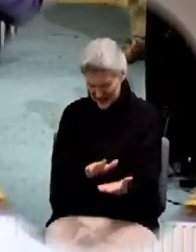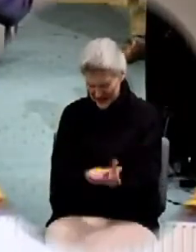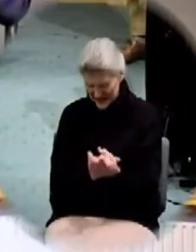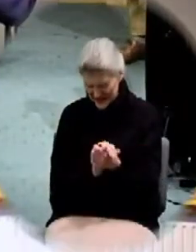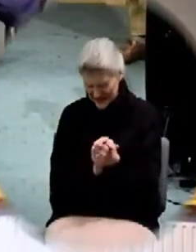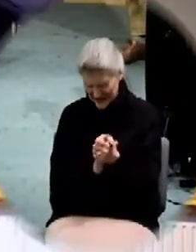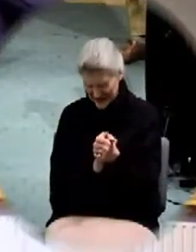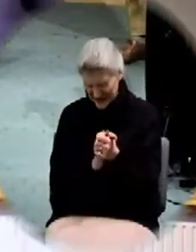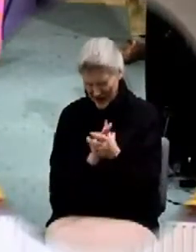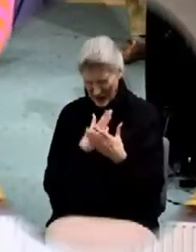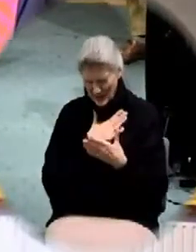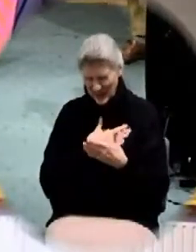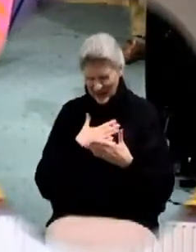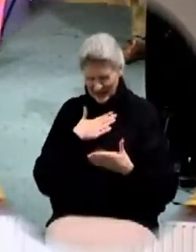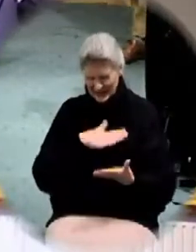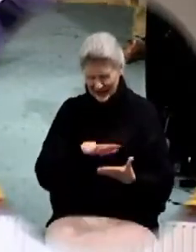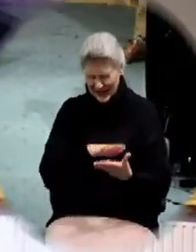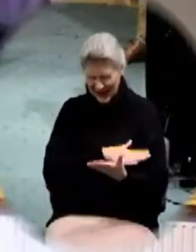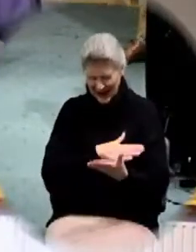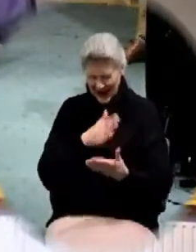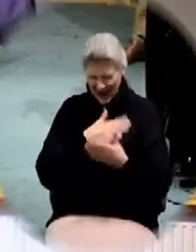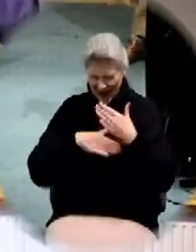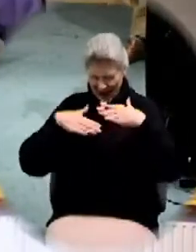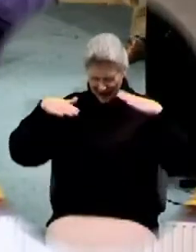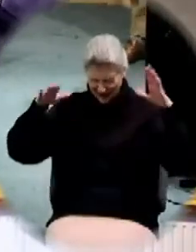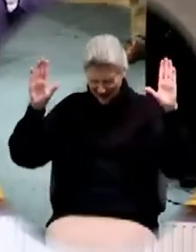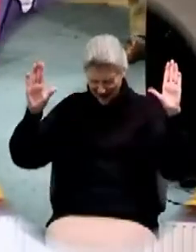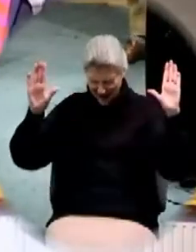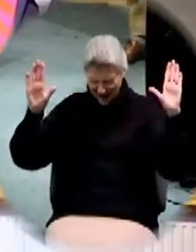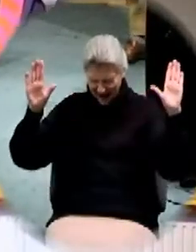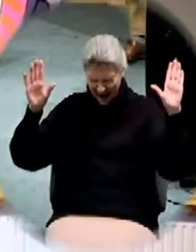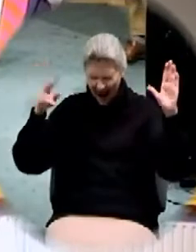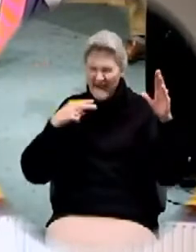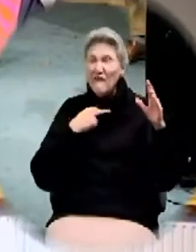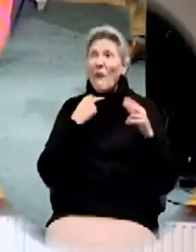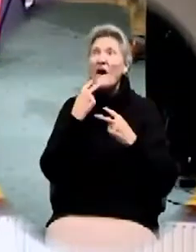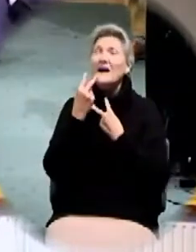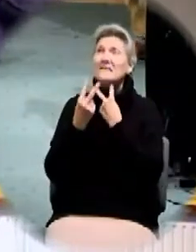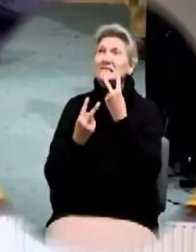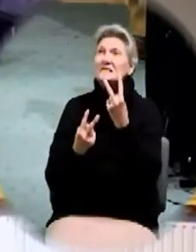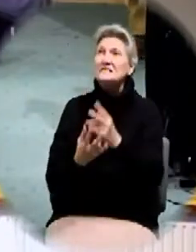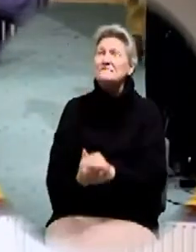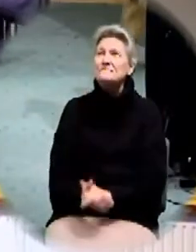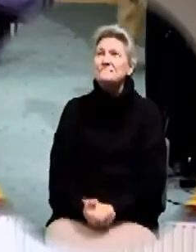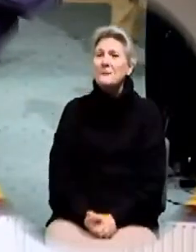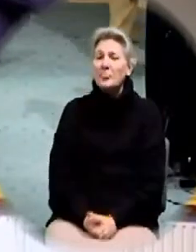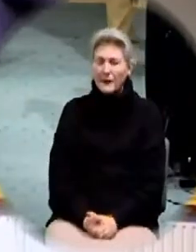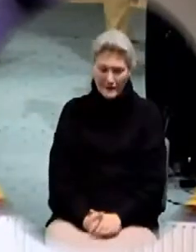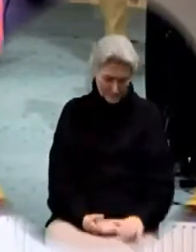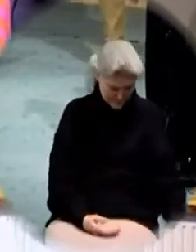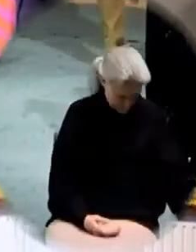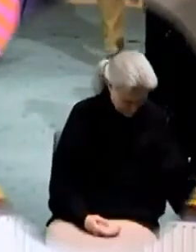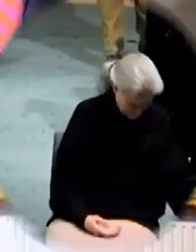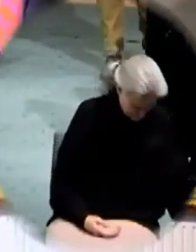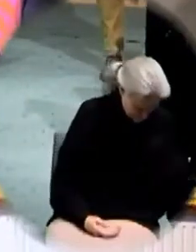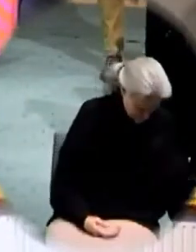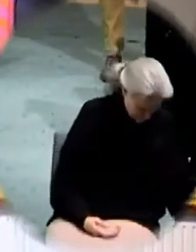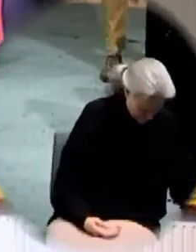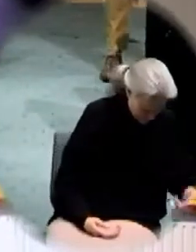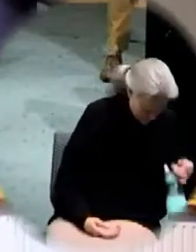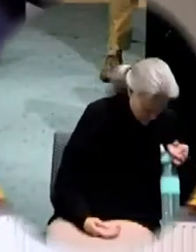would you begin to sing and lift up your hands and your voice to God if you've been